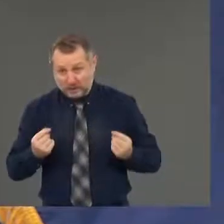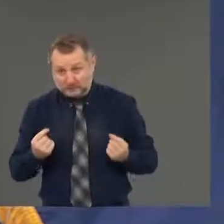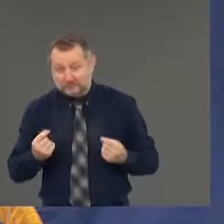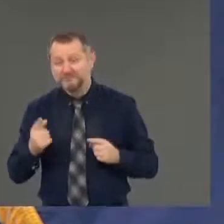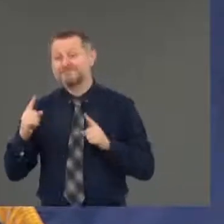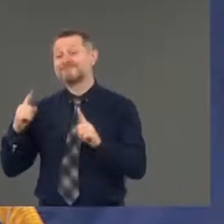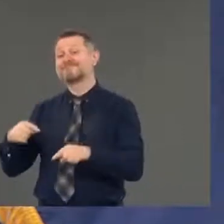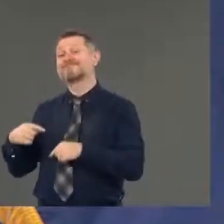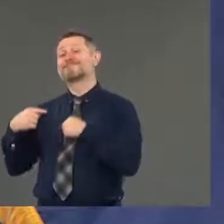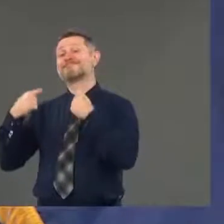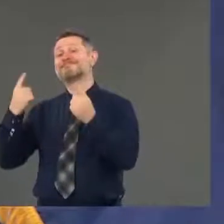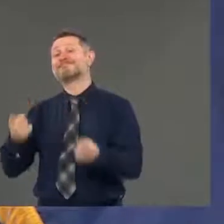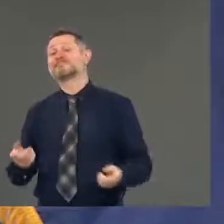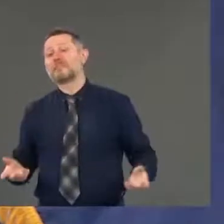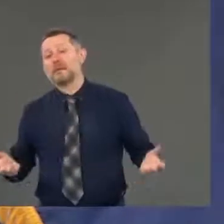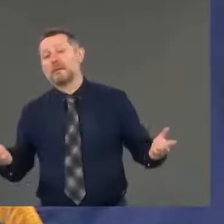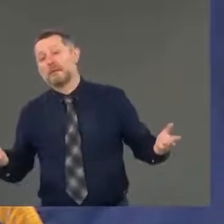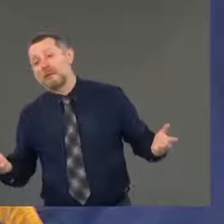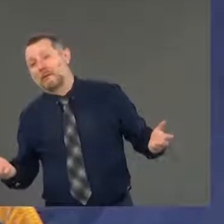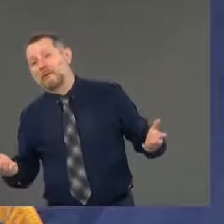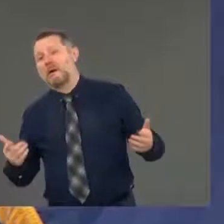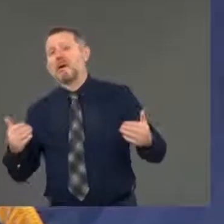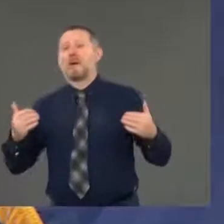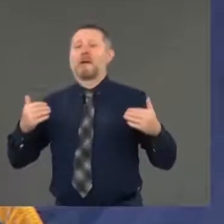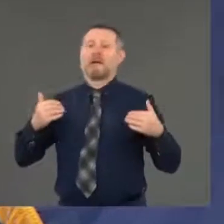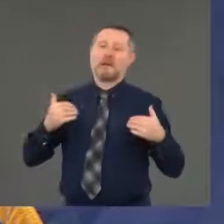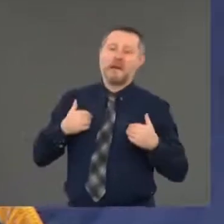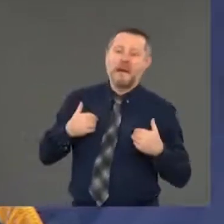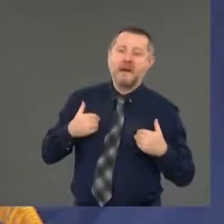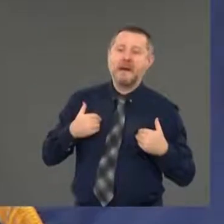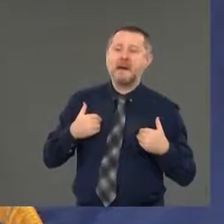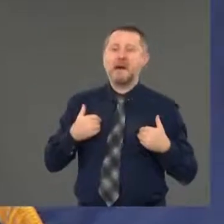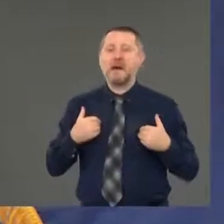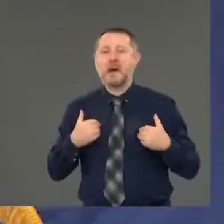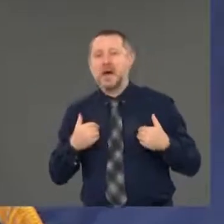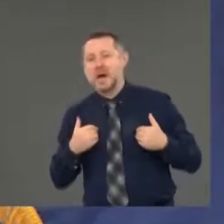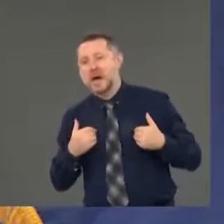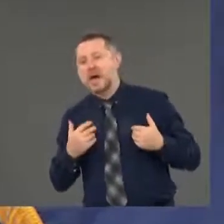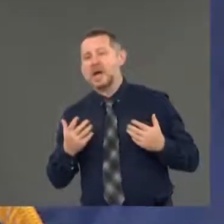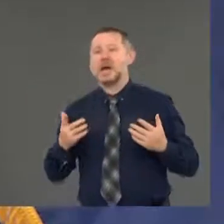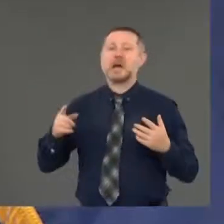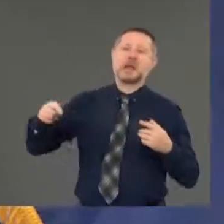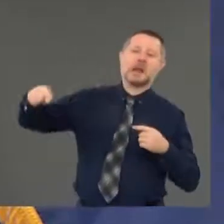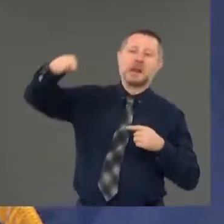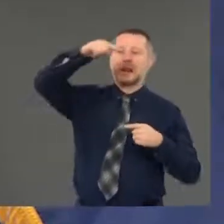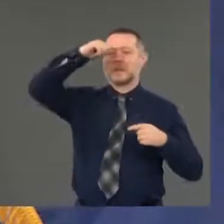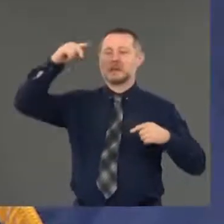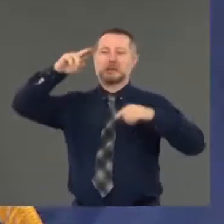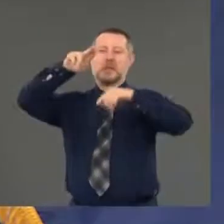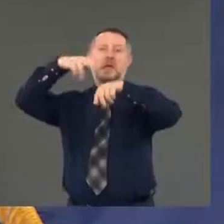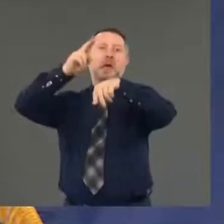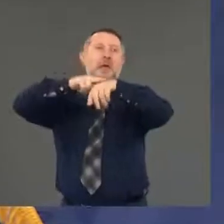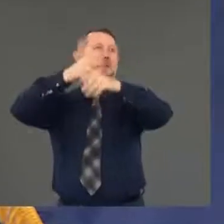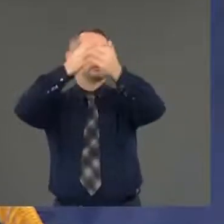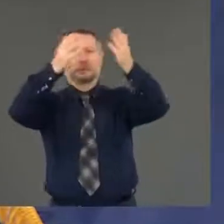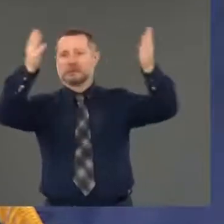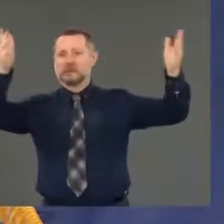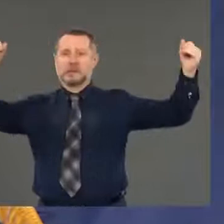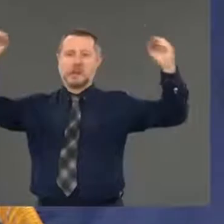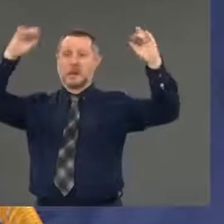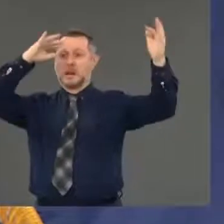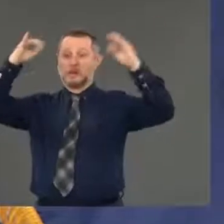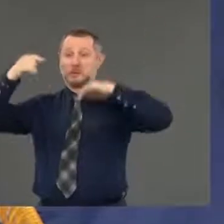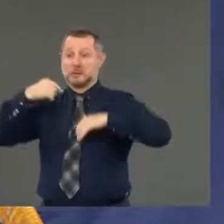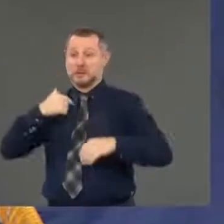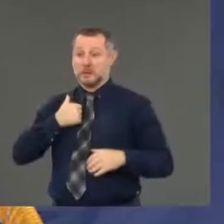Inertia nationwide. I was in Los Angeles for the Rodney King situation. I